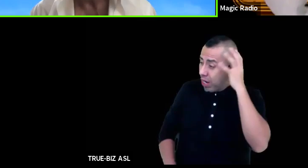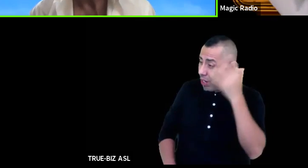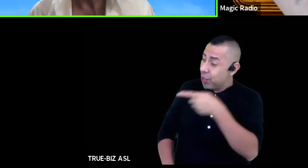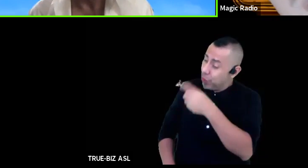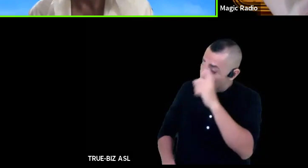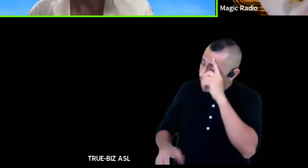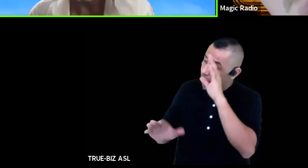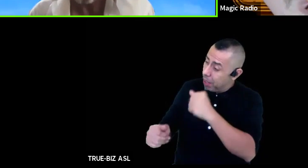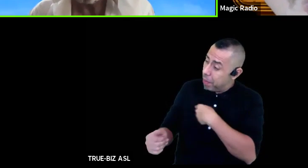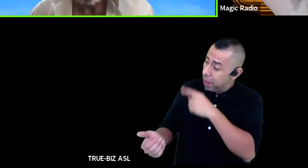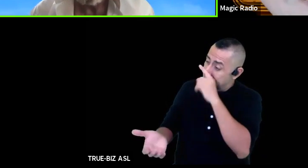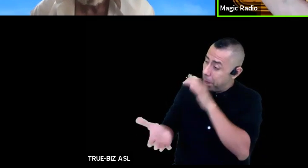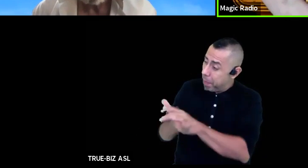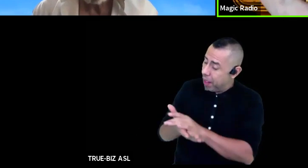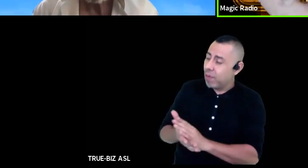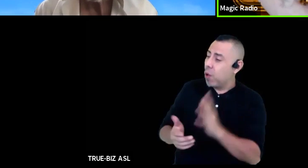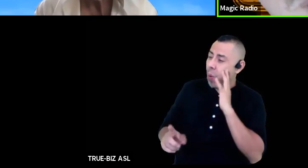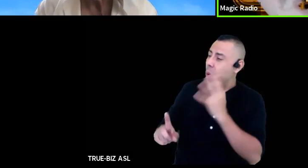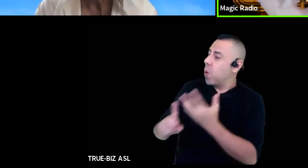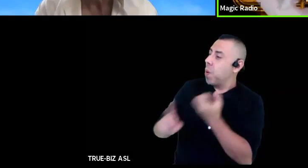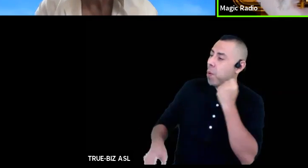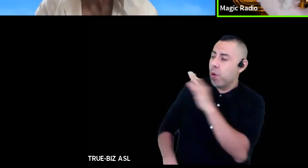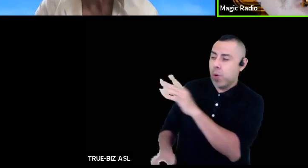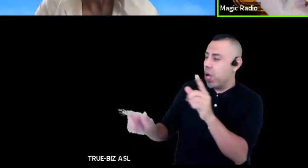license revoked you little shit hold it